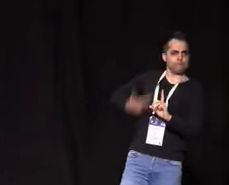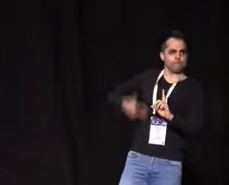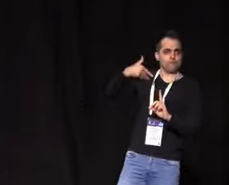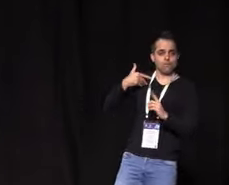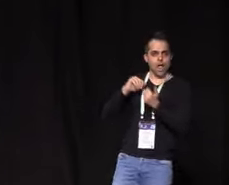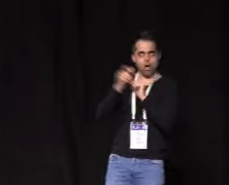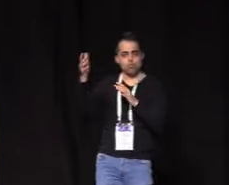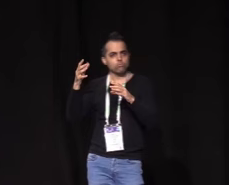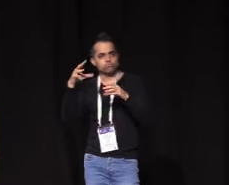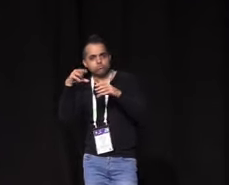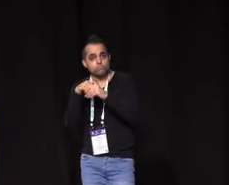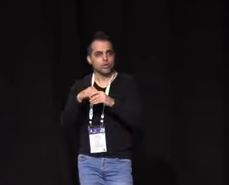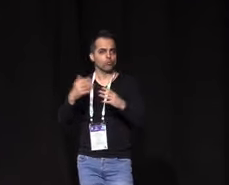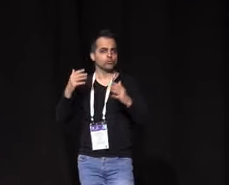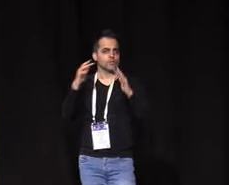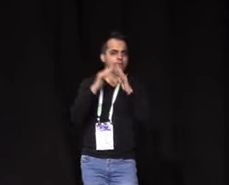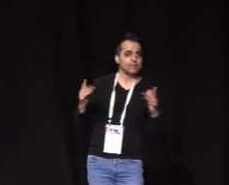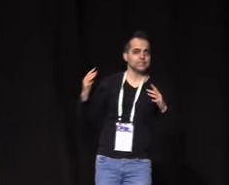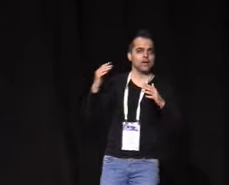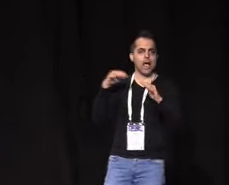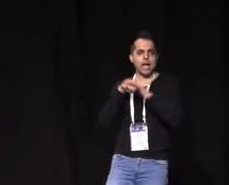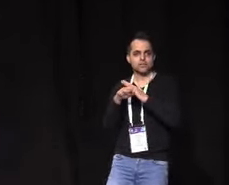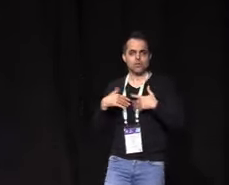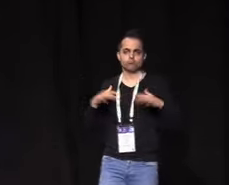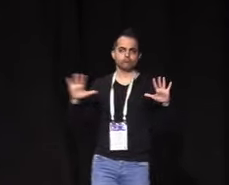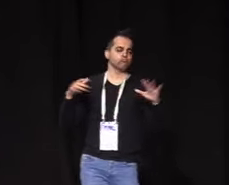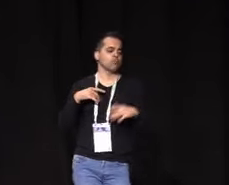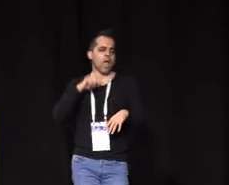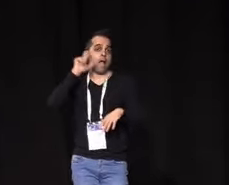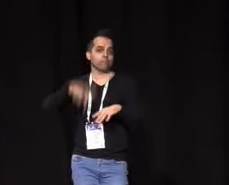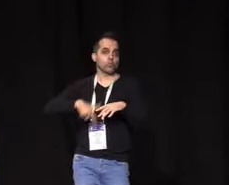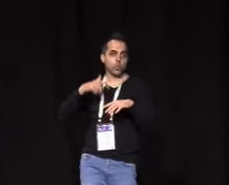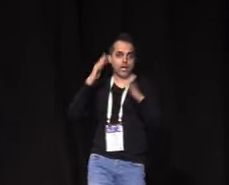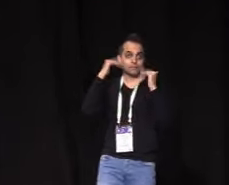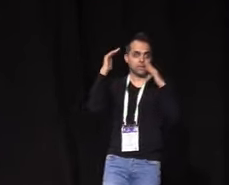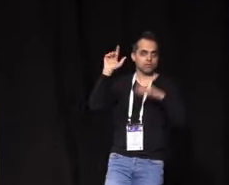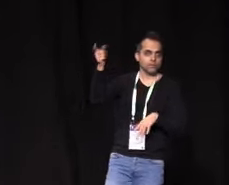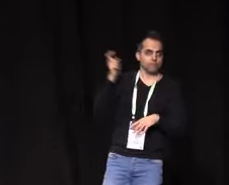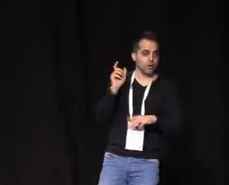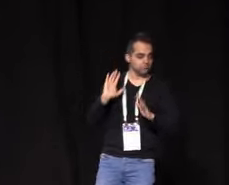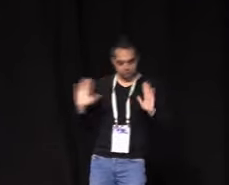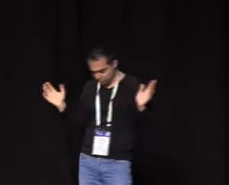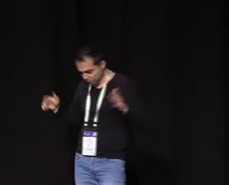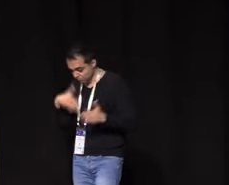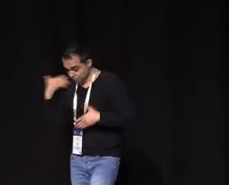and I expected them to provide the necessary accommodations, since they knew in advance that I was deaf.